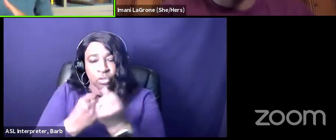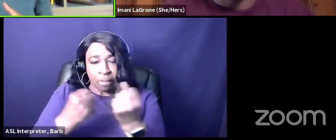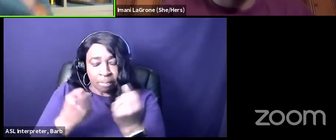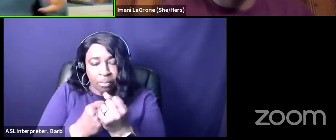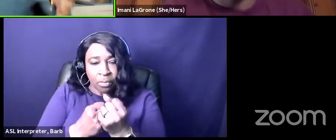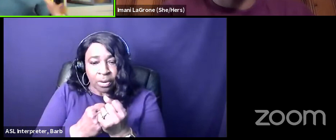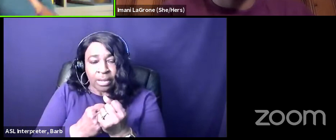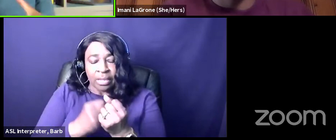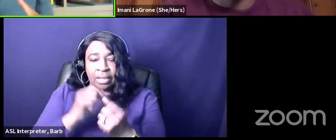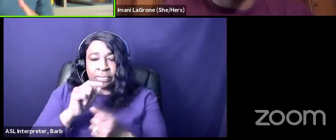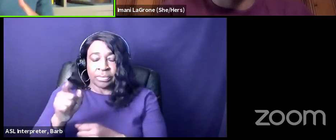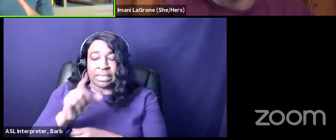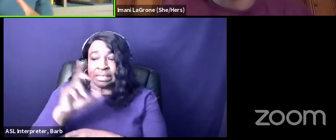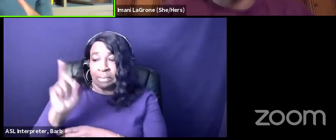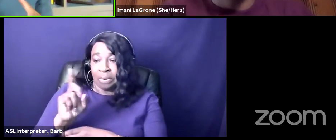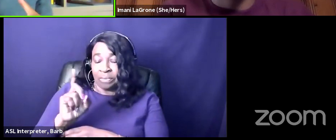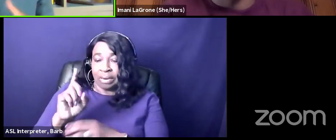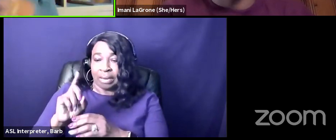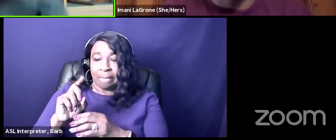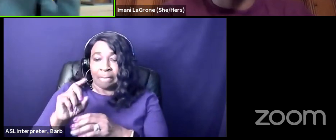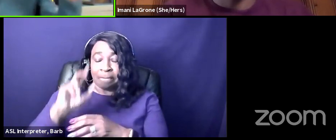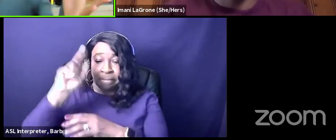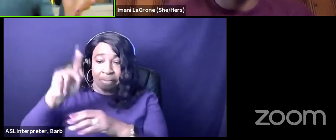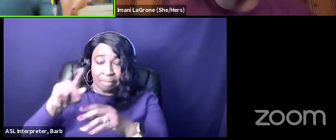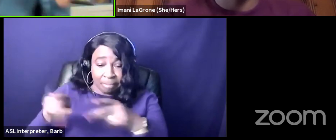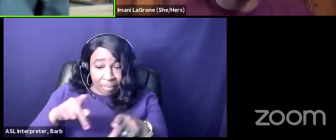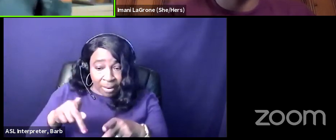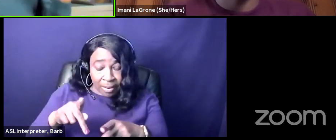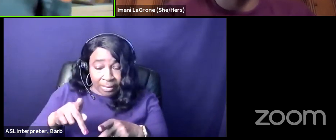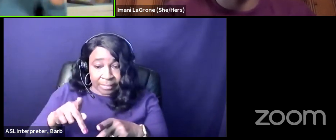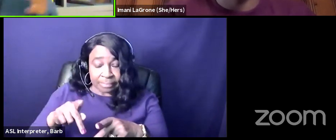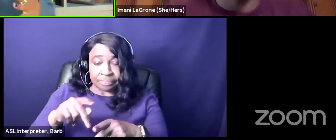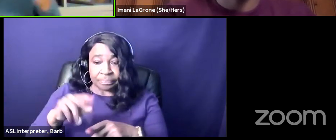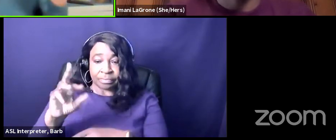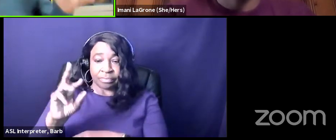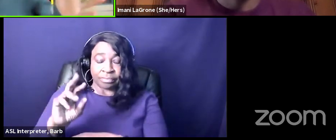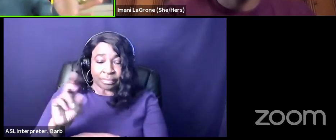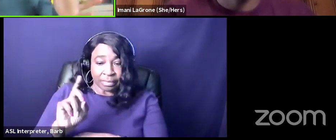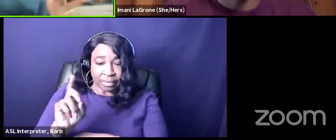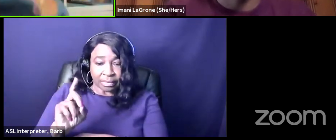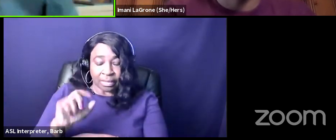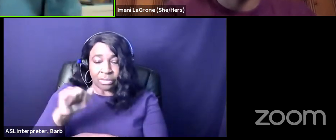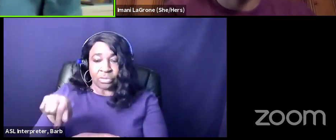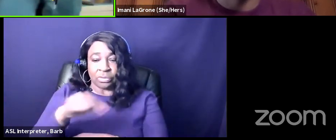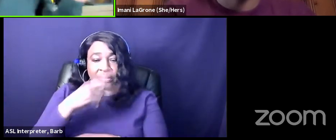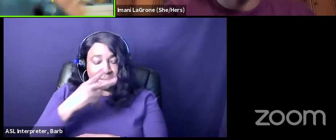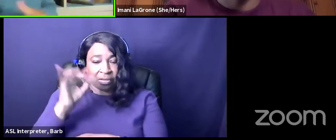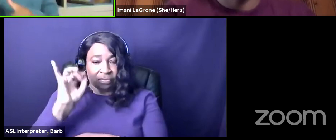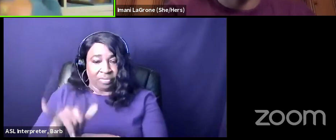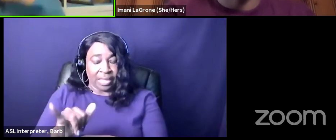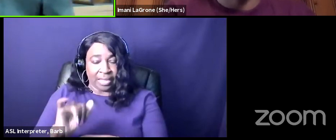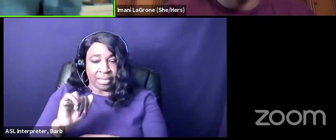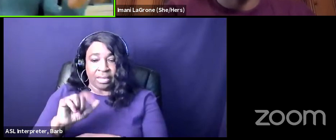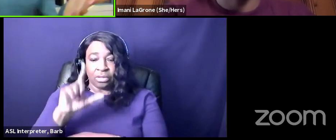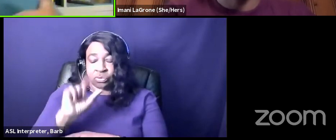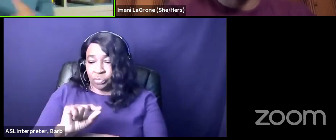d democratic party but democracy full stop right we saw it on full display 2016 and 2020 black women will save us black women please save us